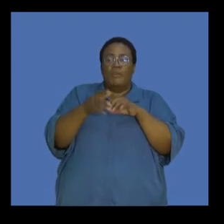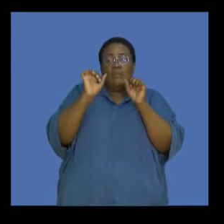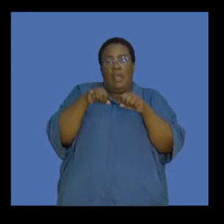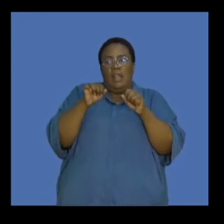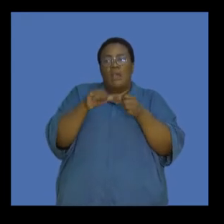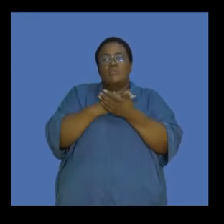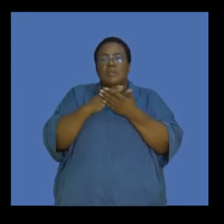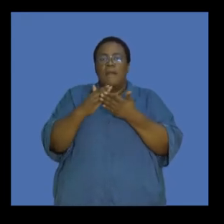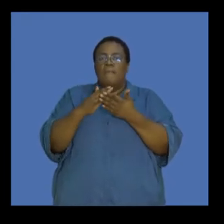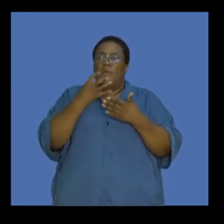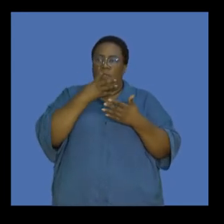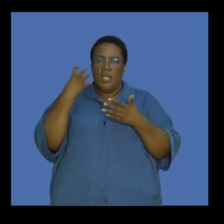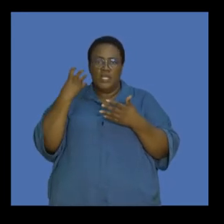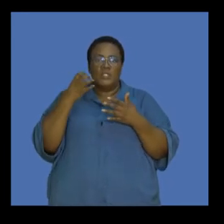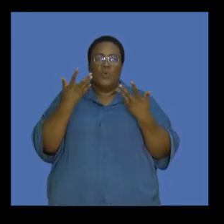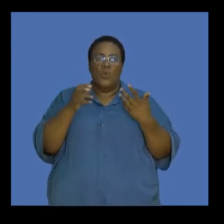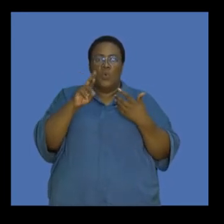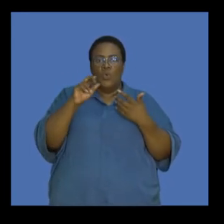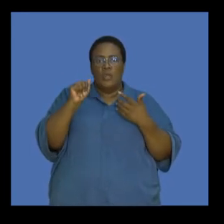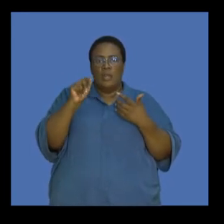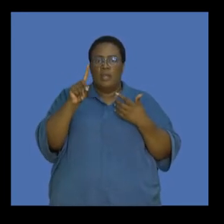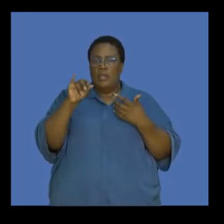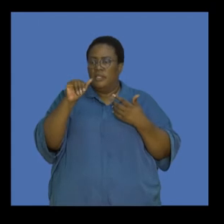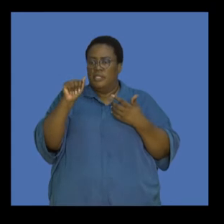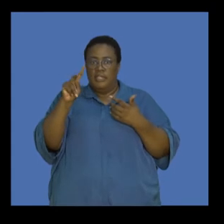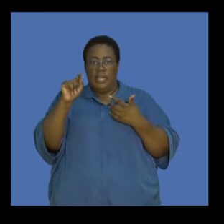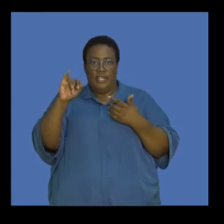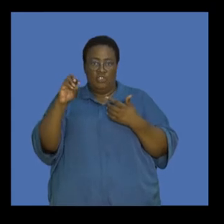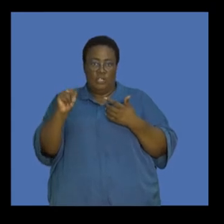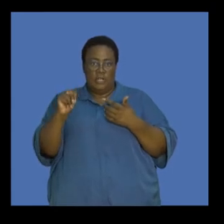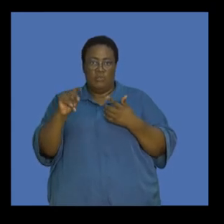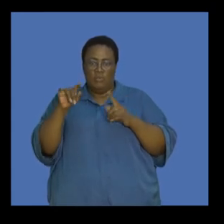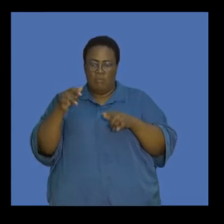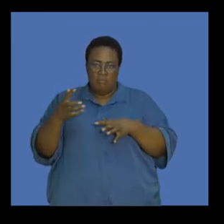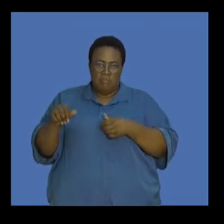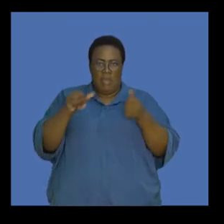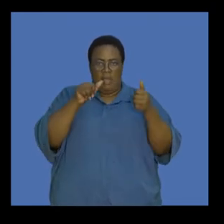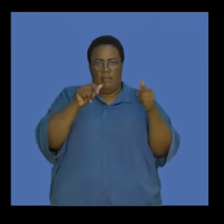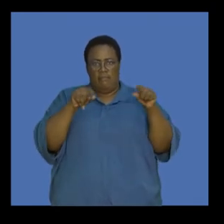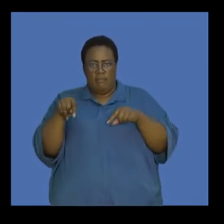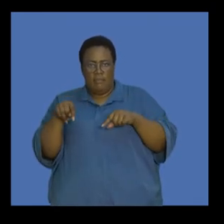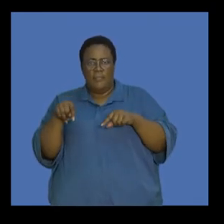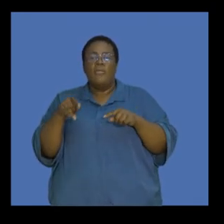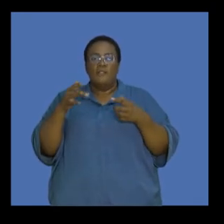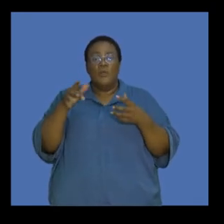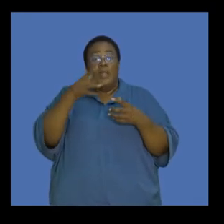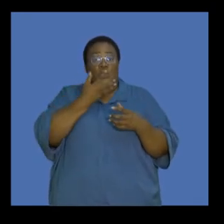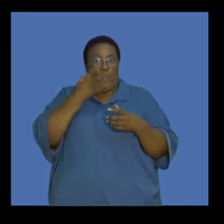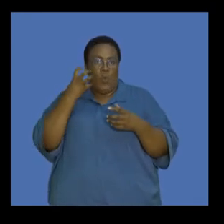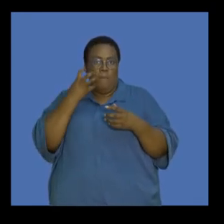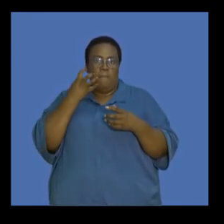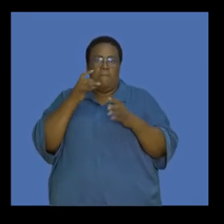for some of the heat or this radiation to bounce back. And this is what warms the Earth's surface up,